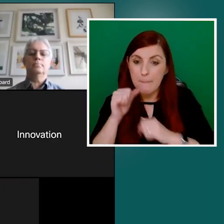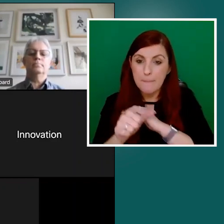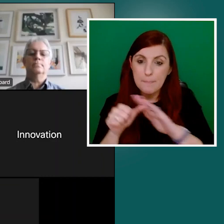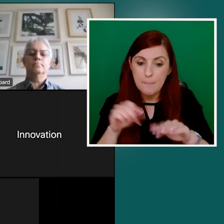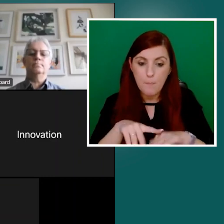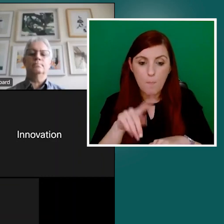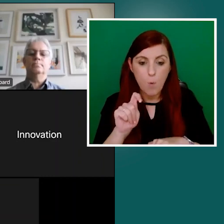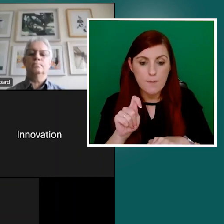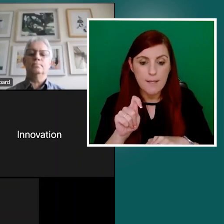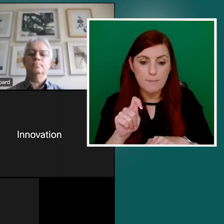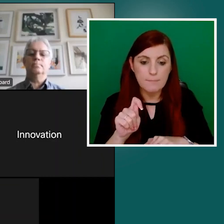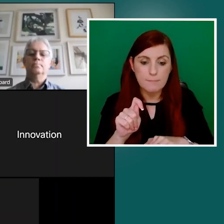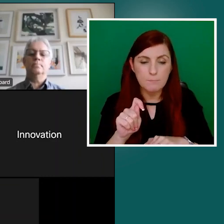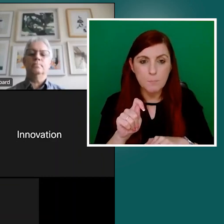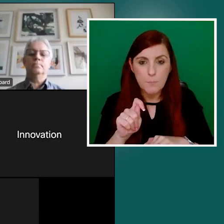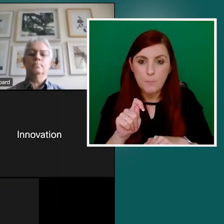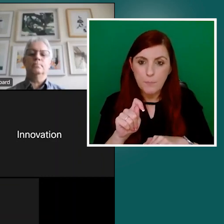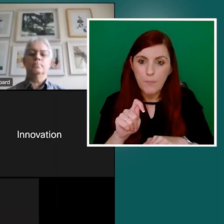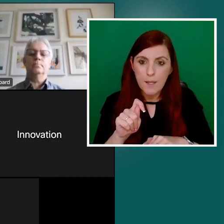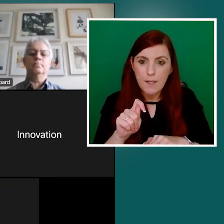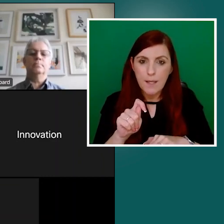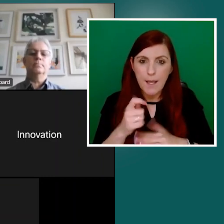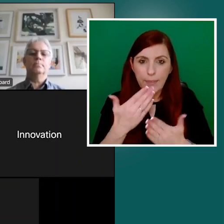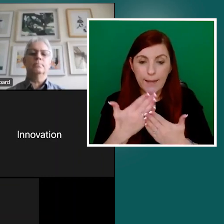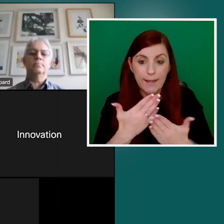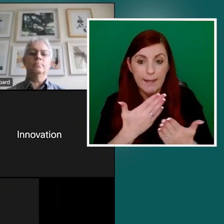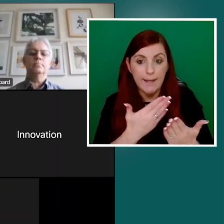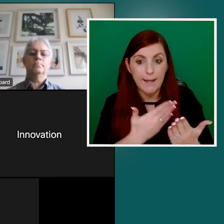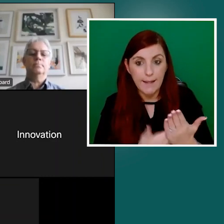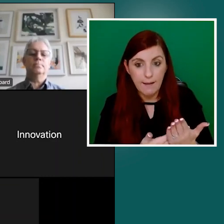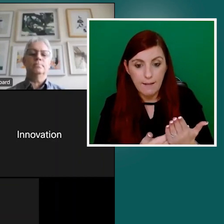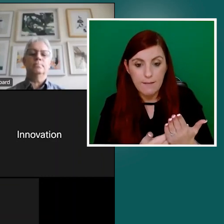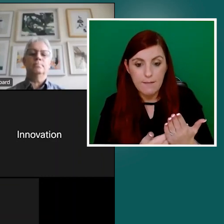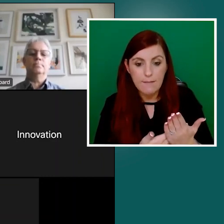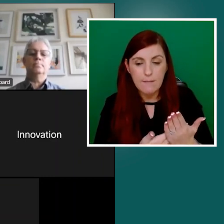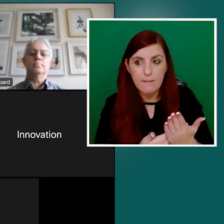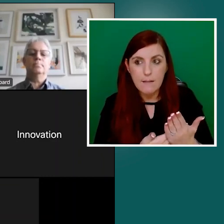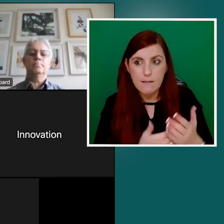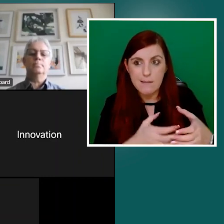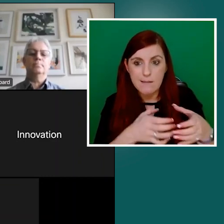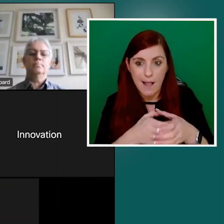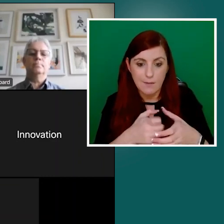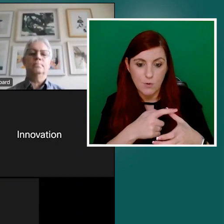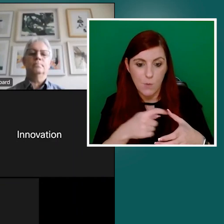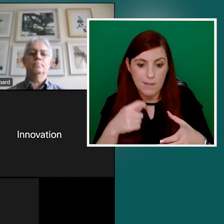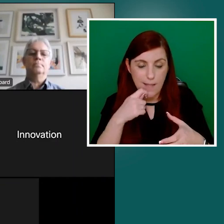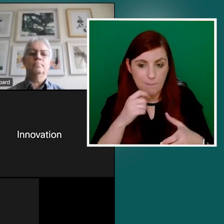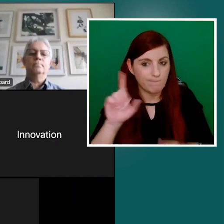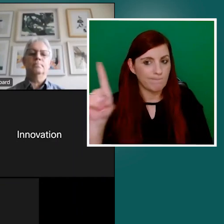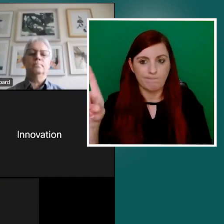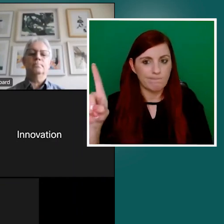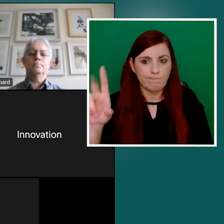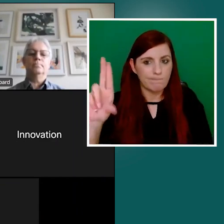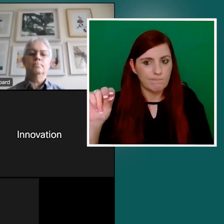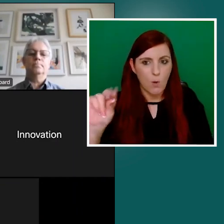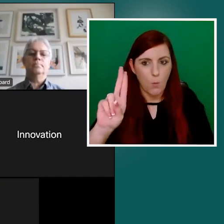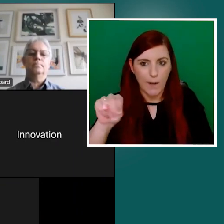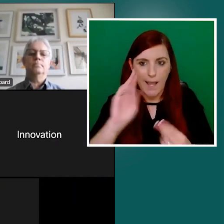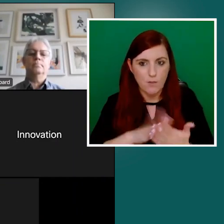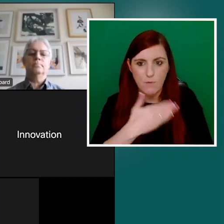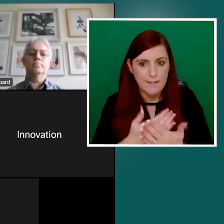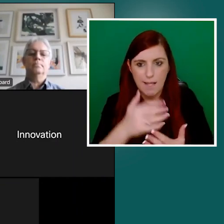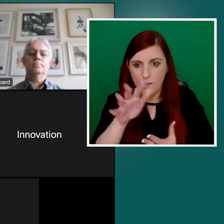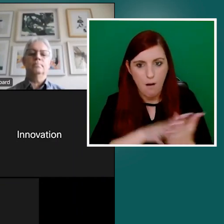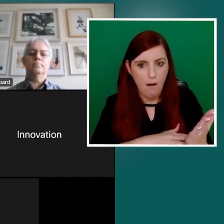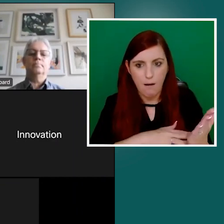certain extent, the legal sector will say, no, no, we cannot translate all of this into plain language. The